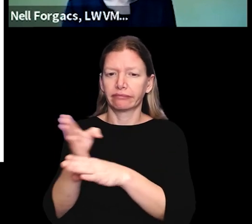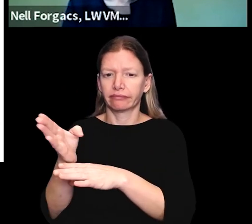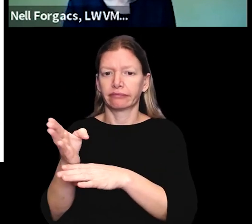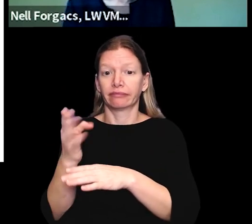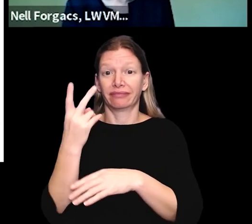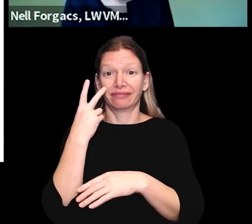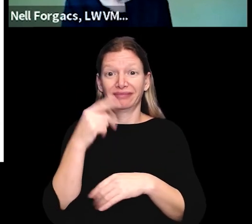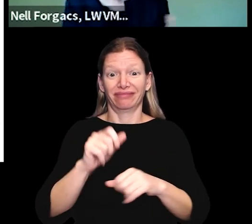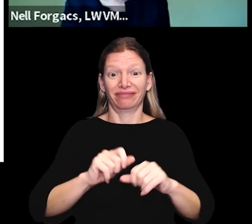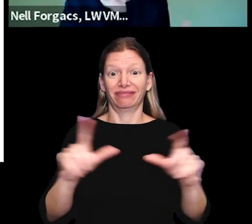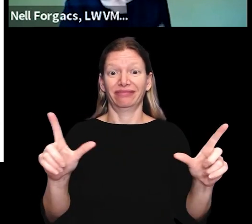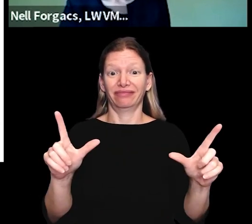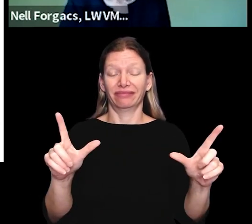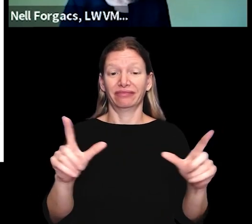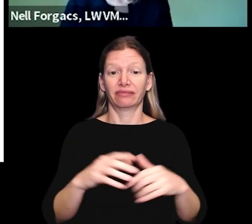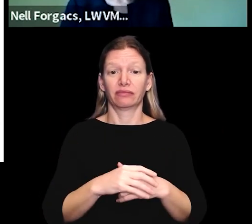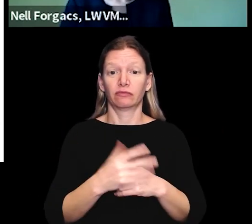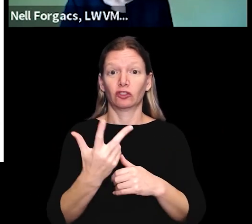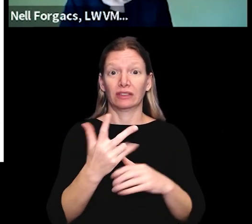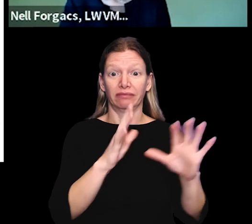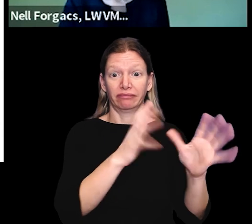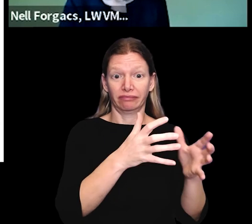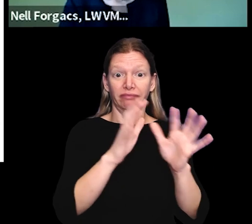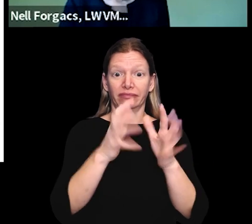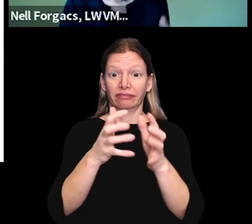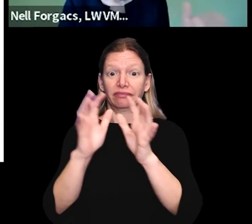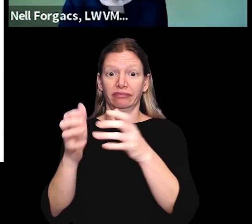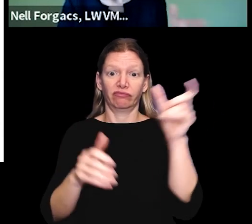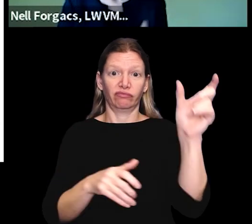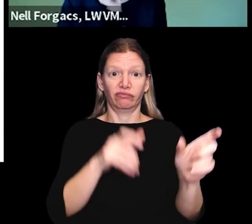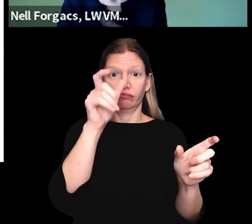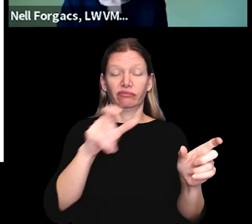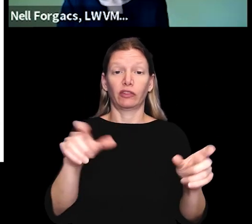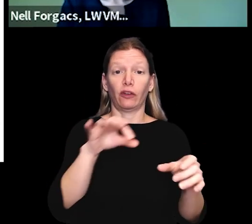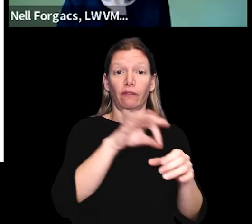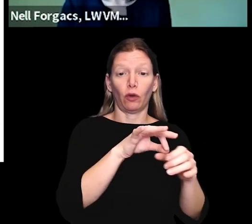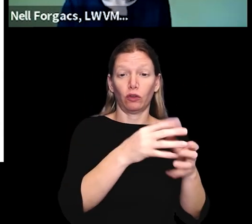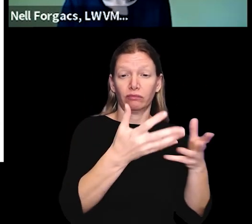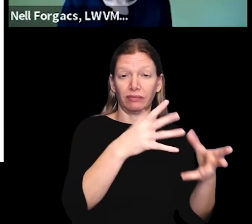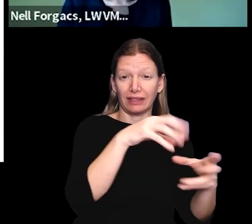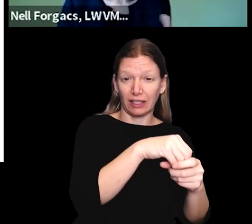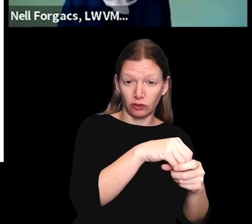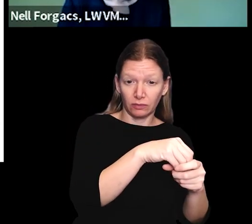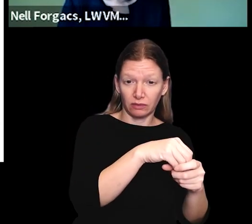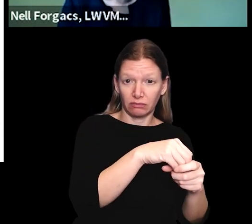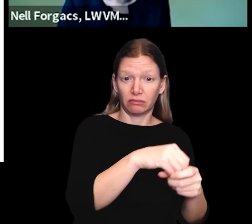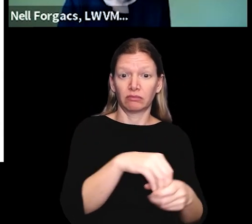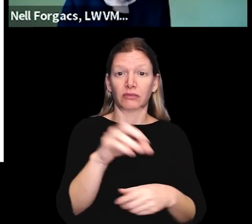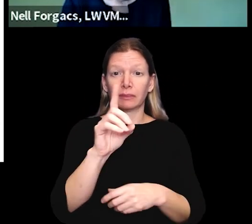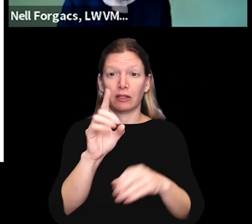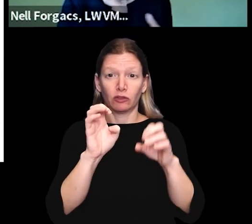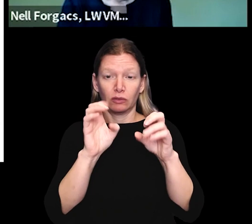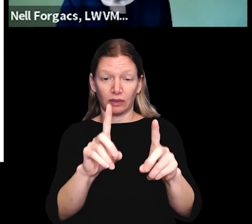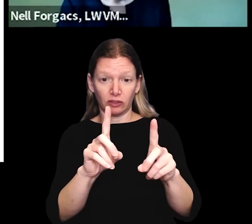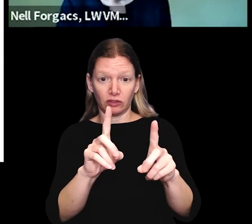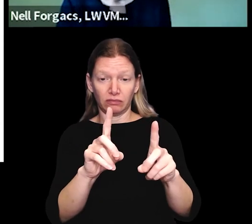major categories. As you can see here on the slide, those three categories are arranged into three columns are voter engagement,